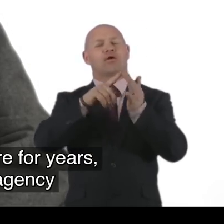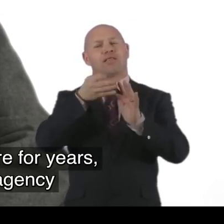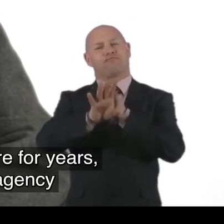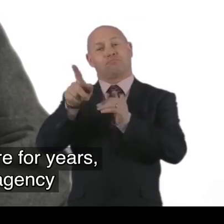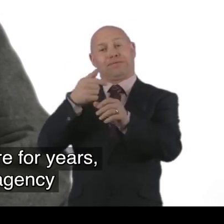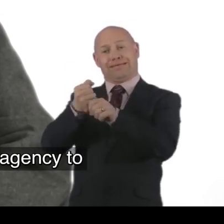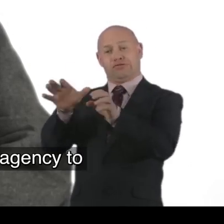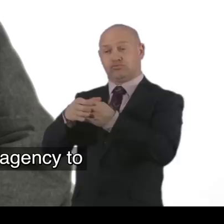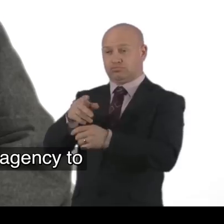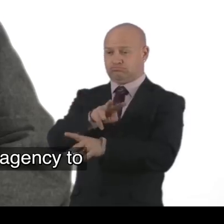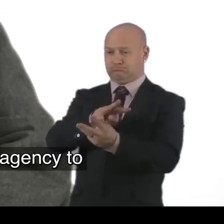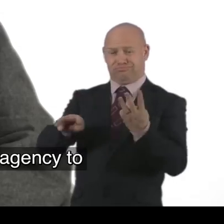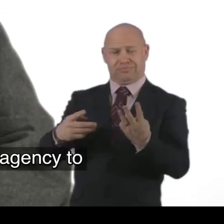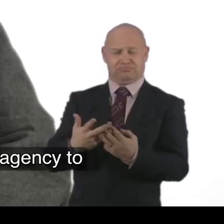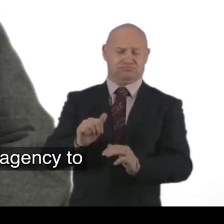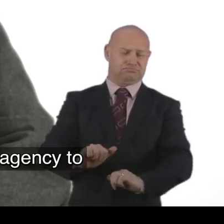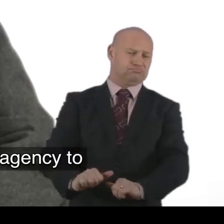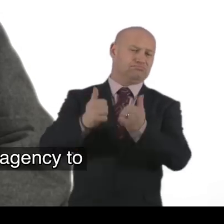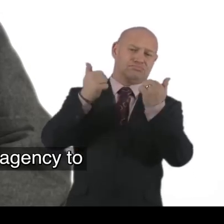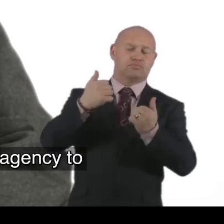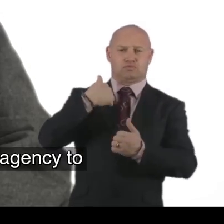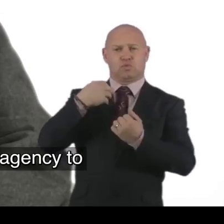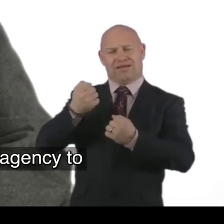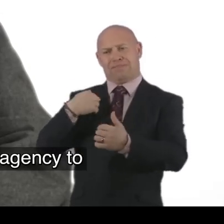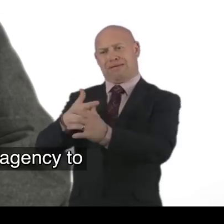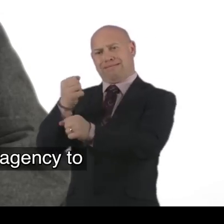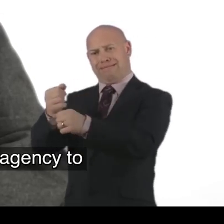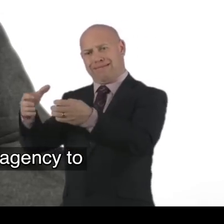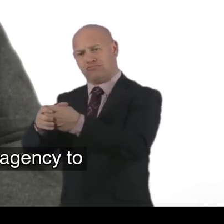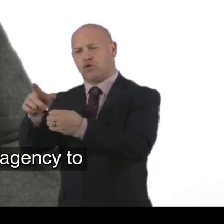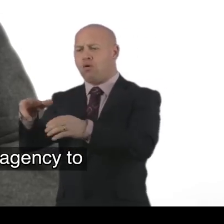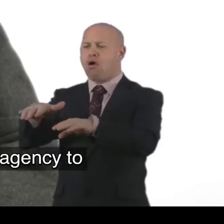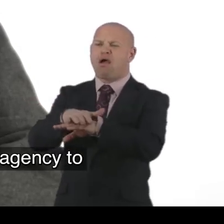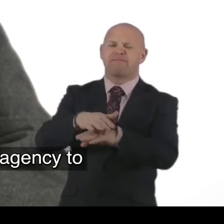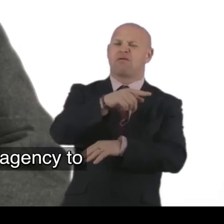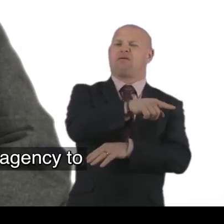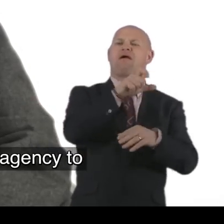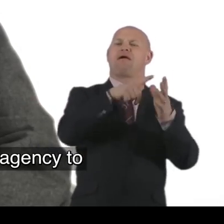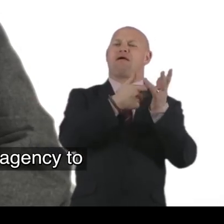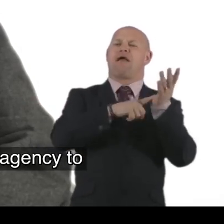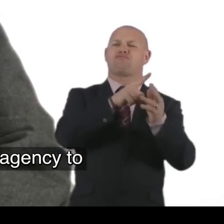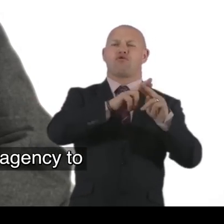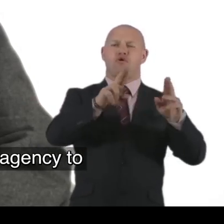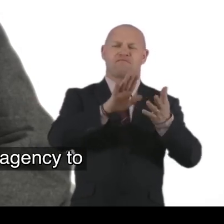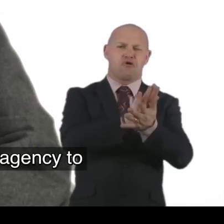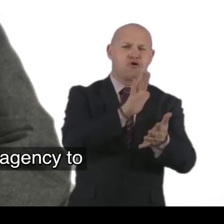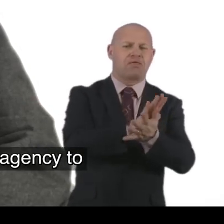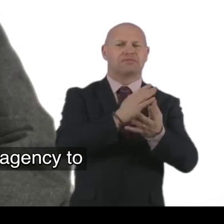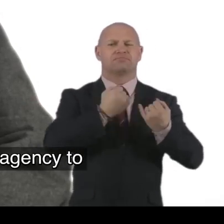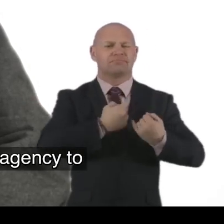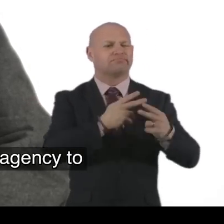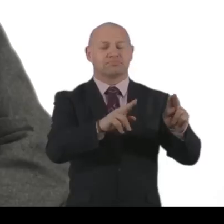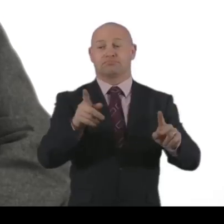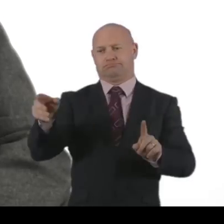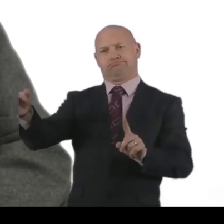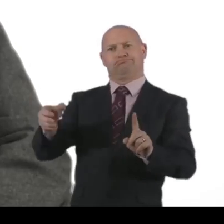And the agency. And they've been fine. all. So I've got an agency. all. To cover Carol's holidays.